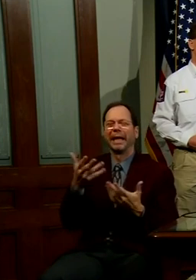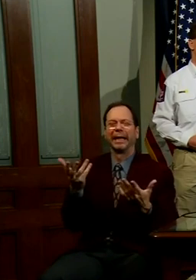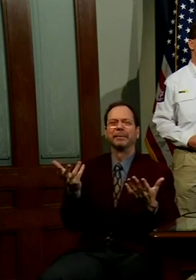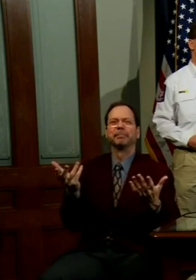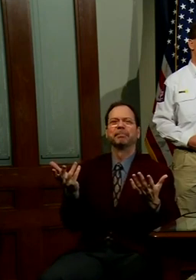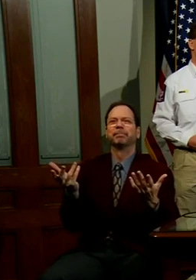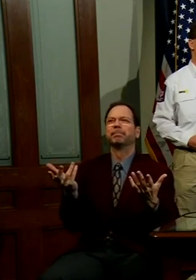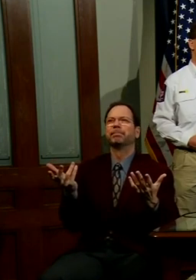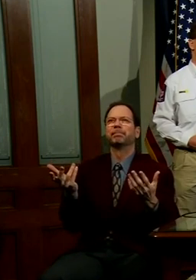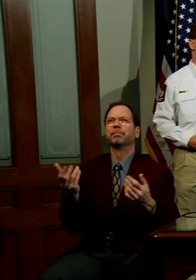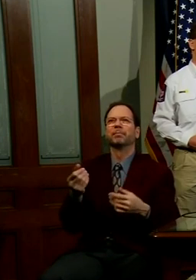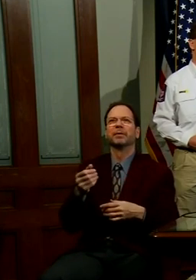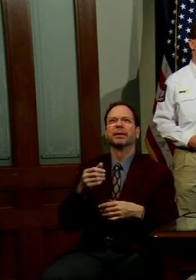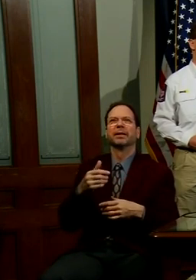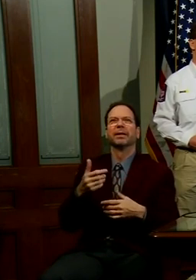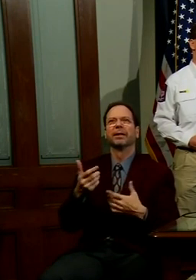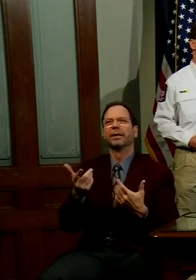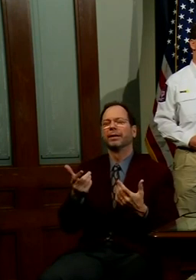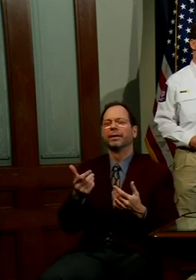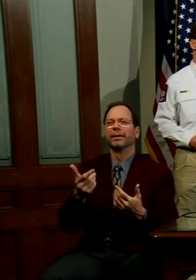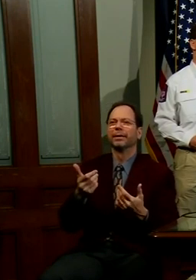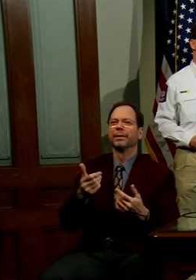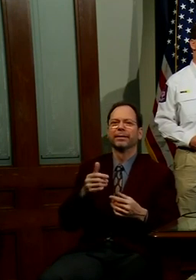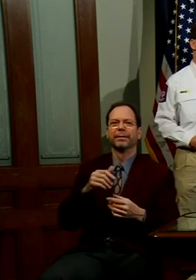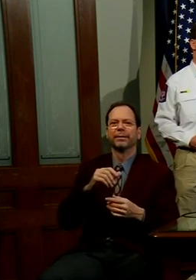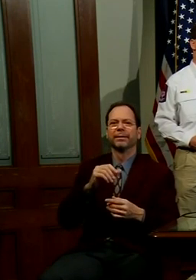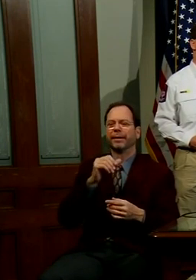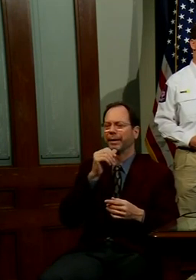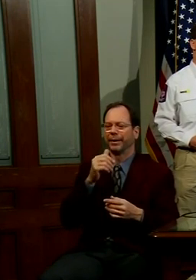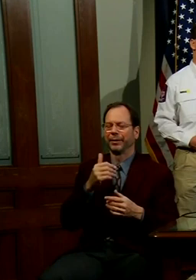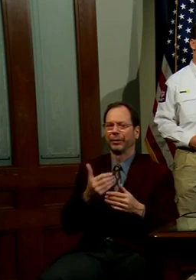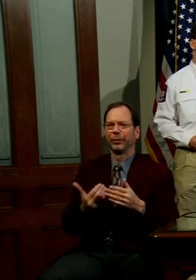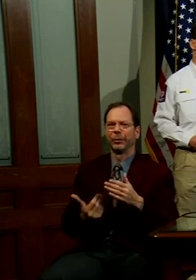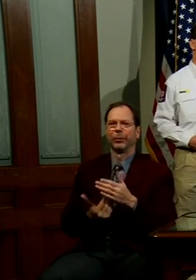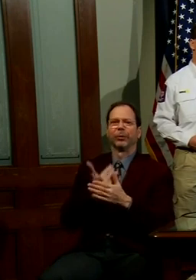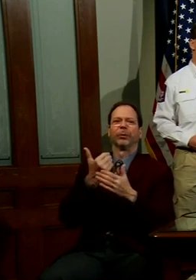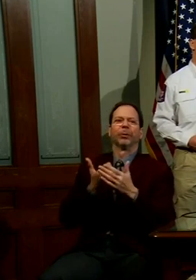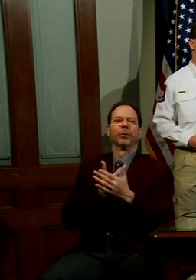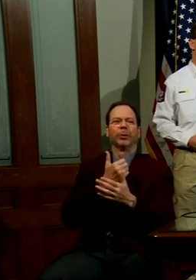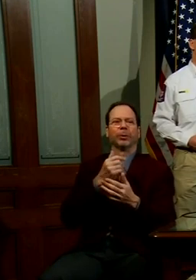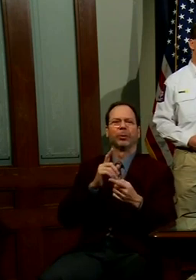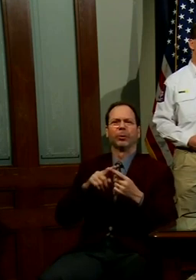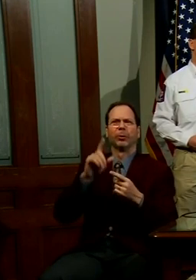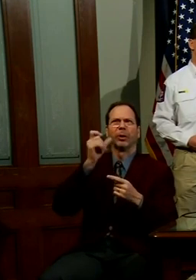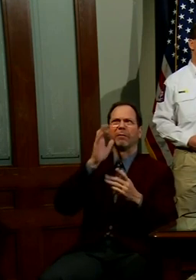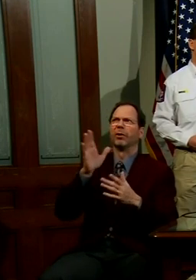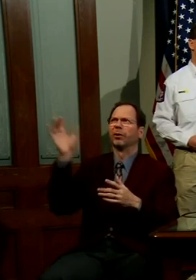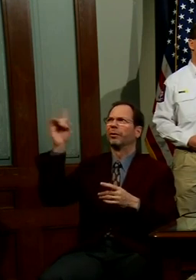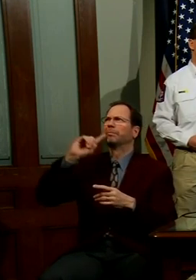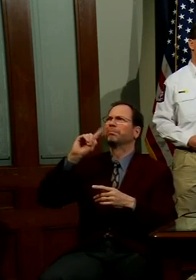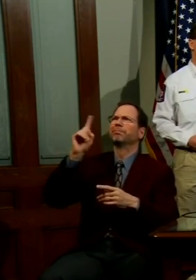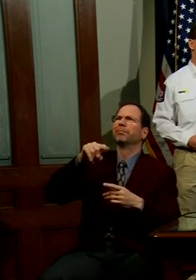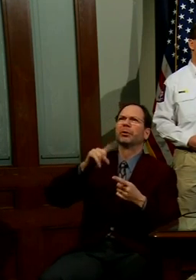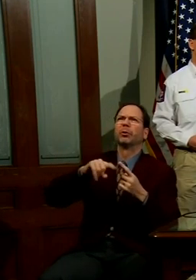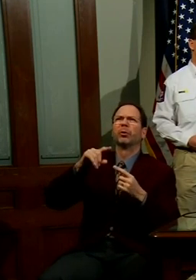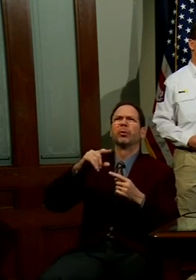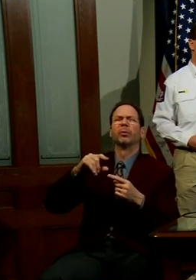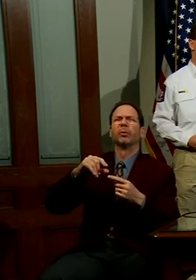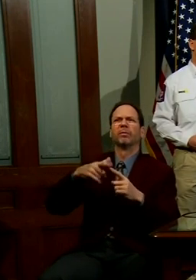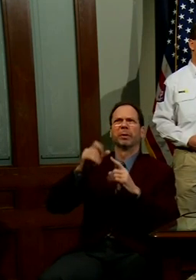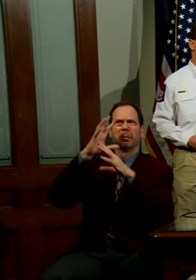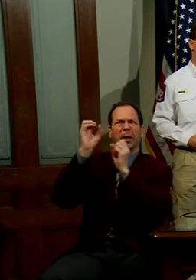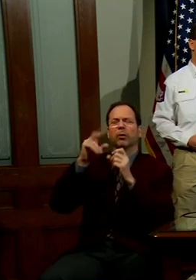not something unusual or new to governors coming from the White House. This is something where